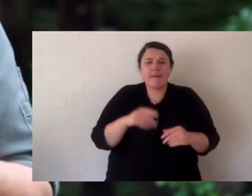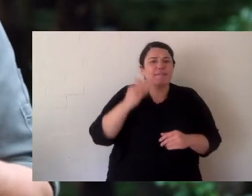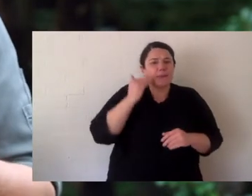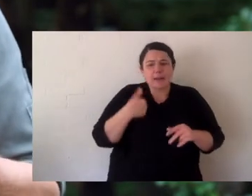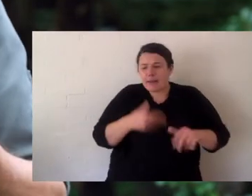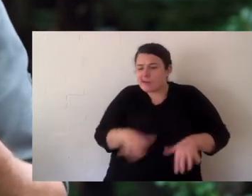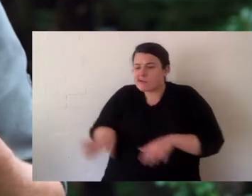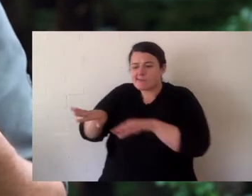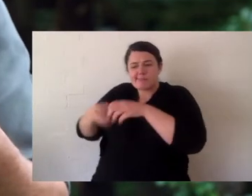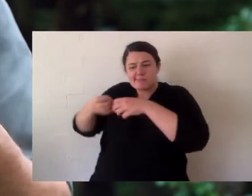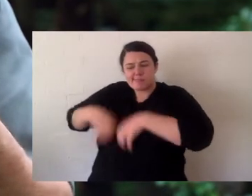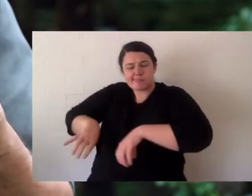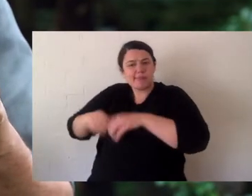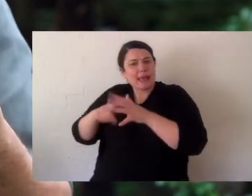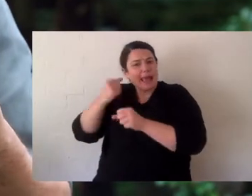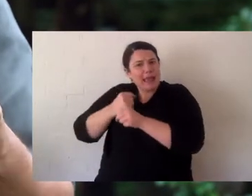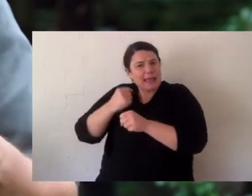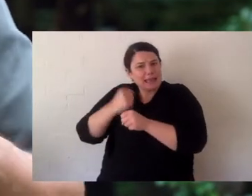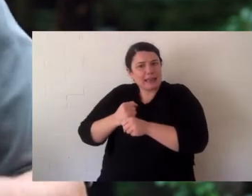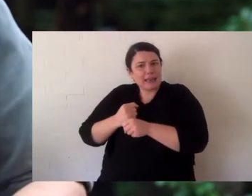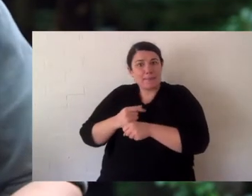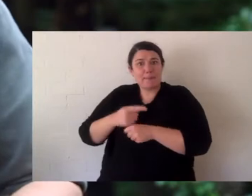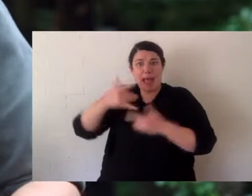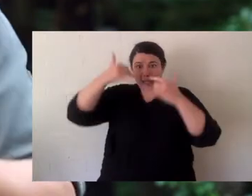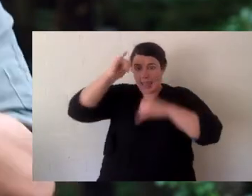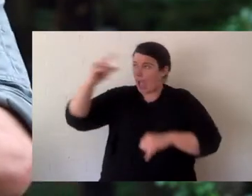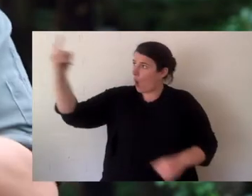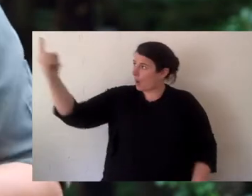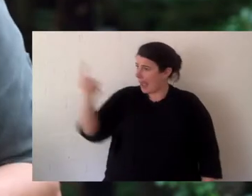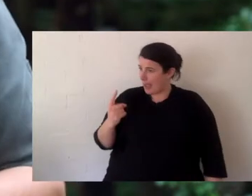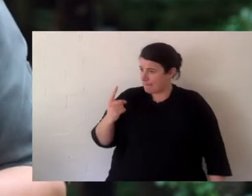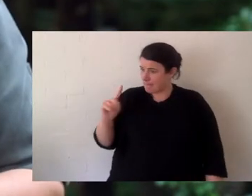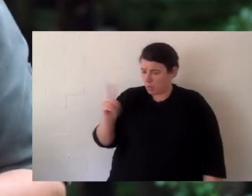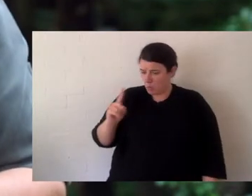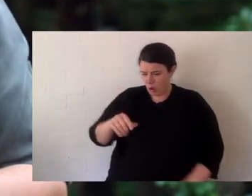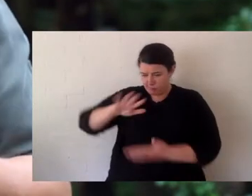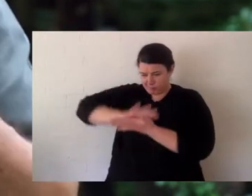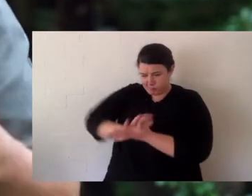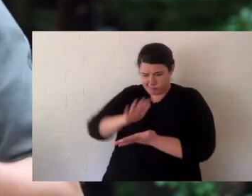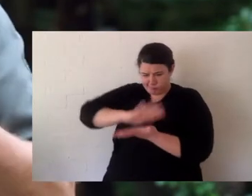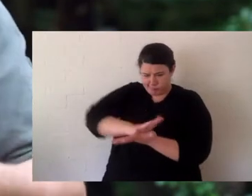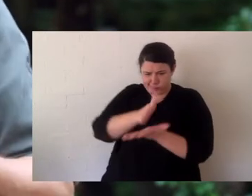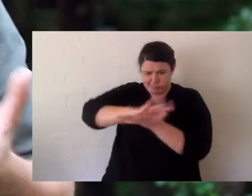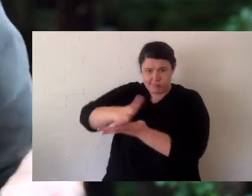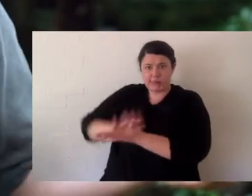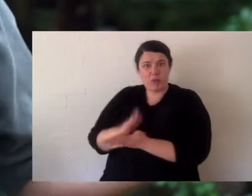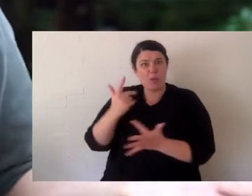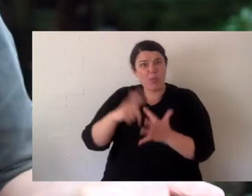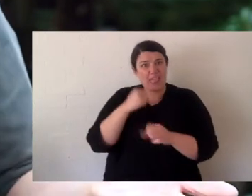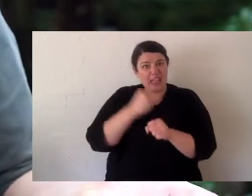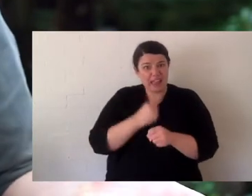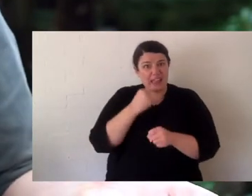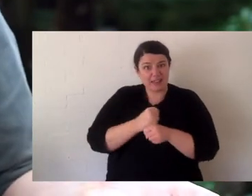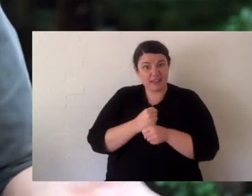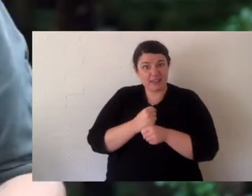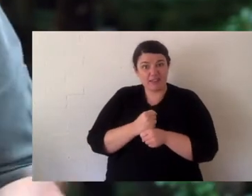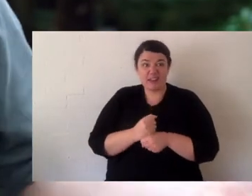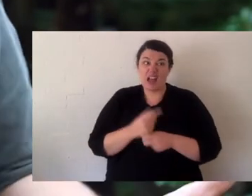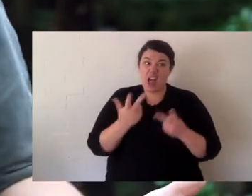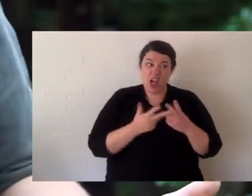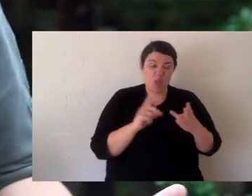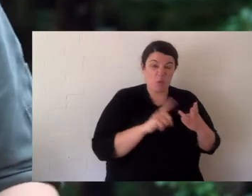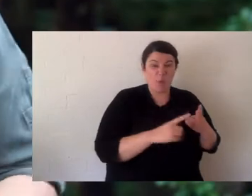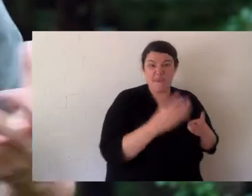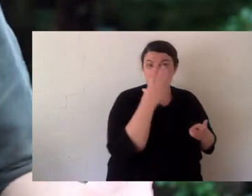erosion of the nest banks. So females have to come up and lay their eggs. But what do you think happens if a cow comes along? It